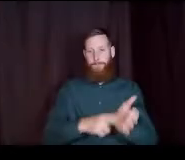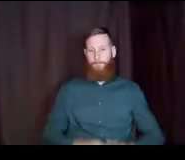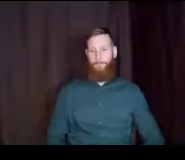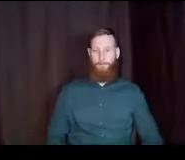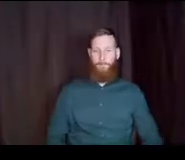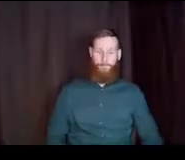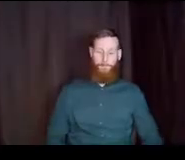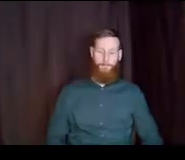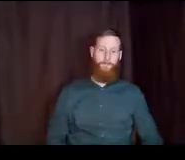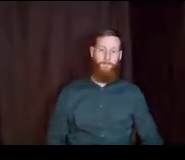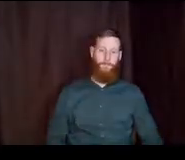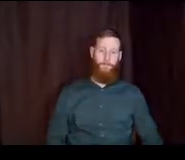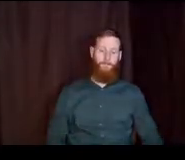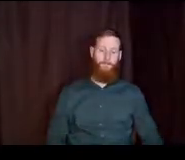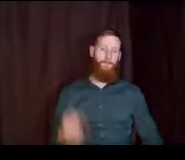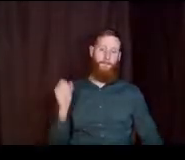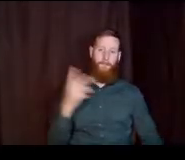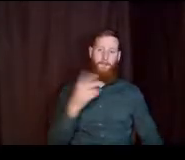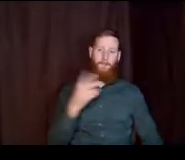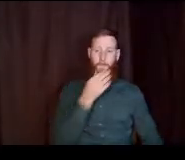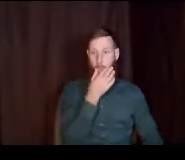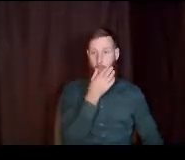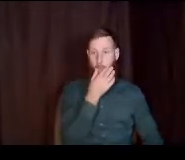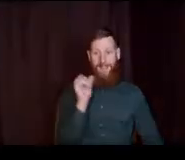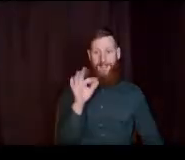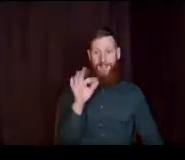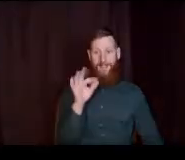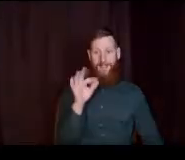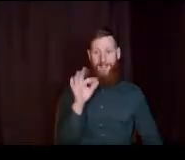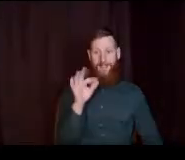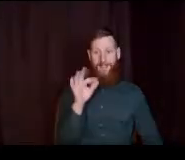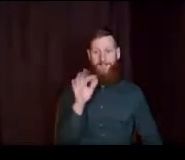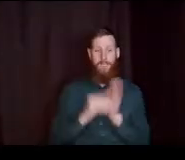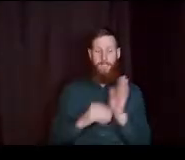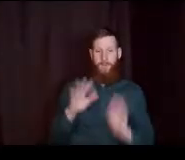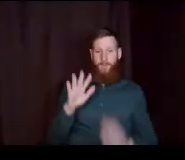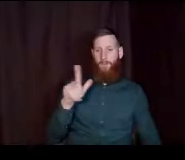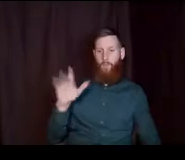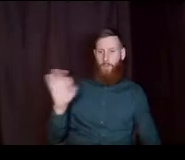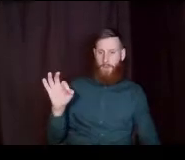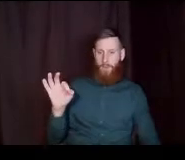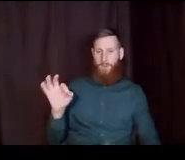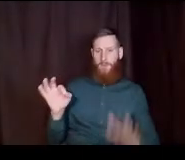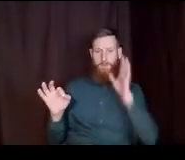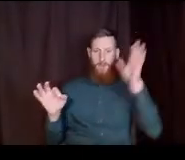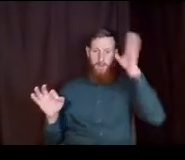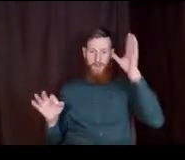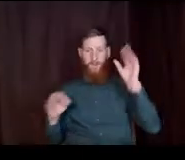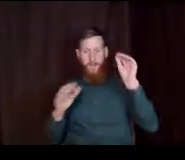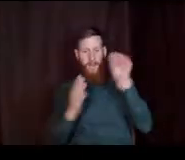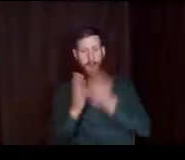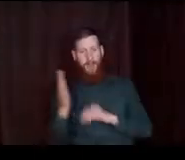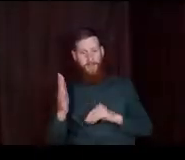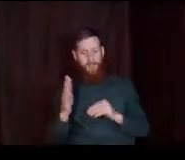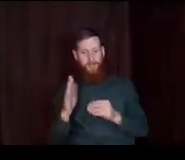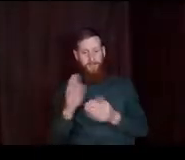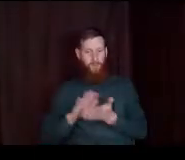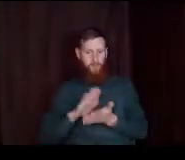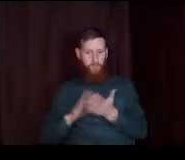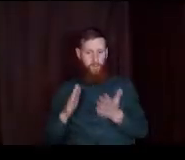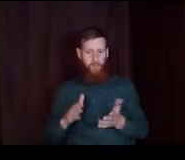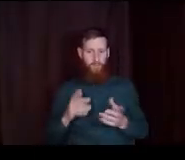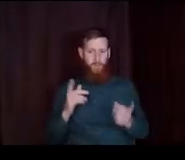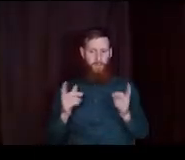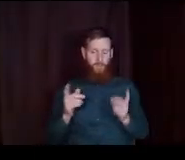Alright, if my daughter. is listed on the 529 plan. but the parent is listed as the custodian. whose asset is it?